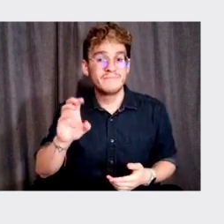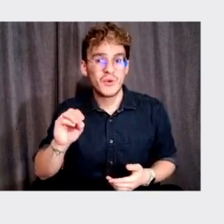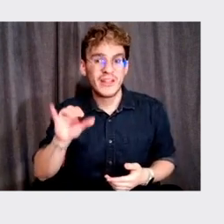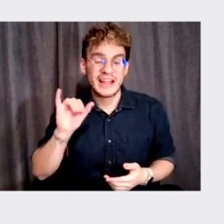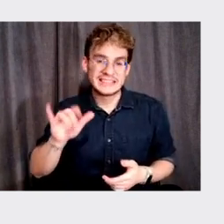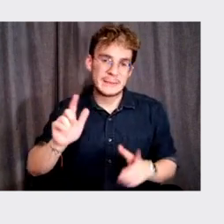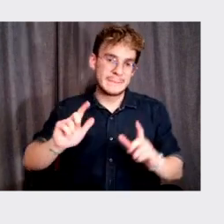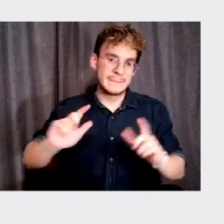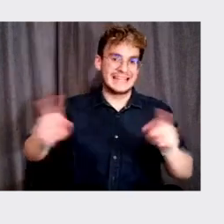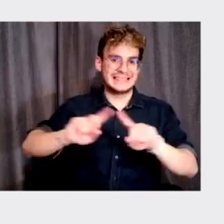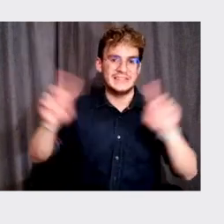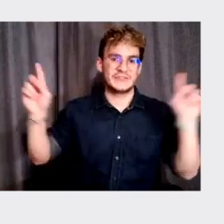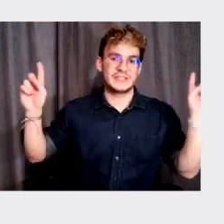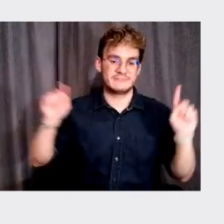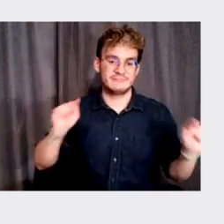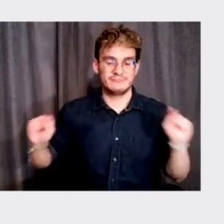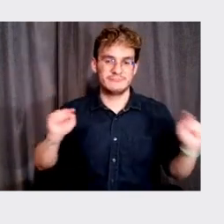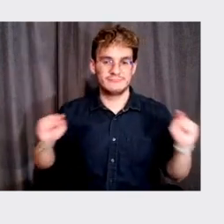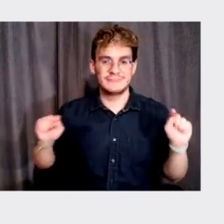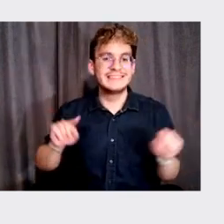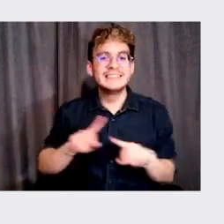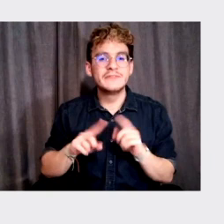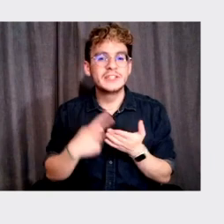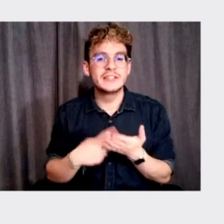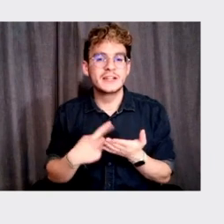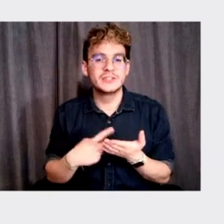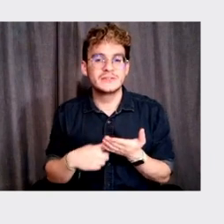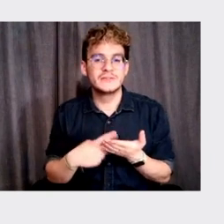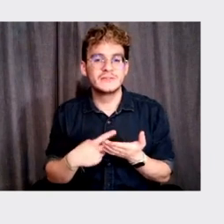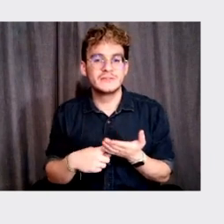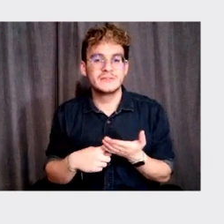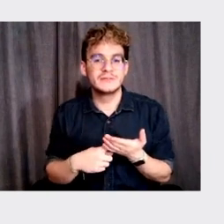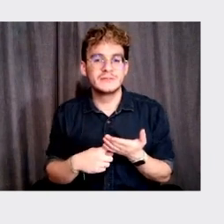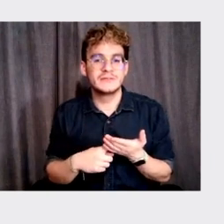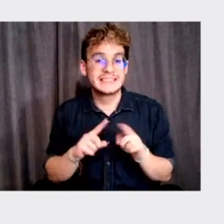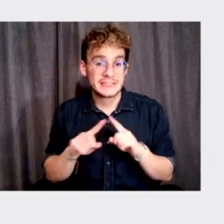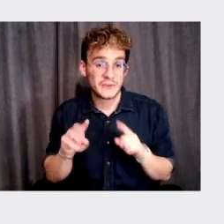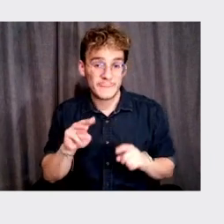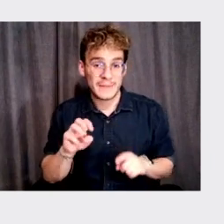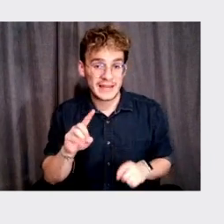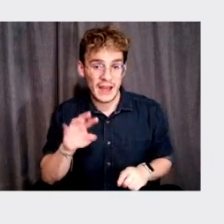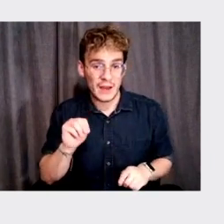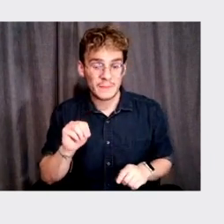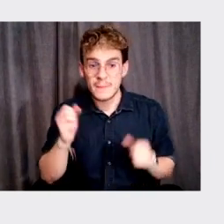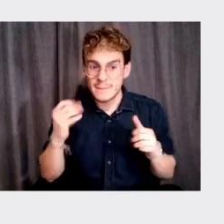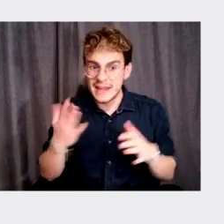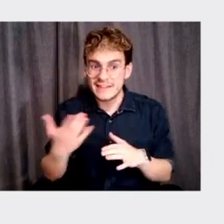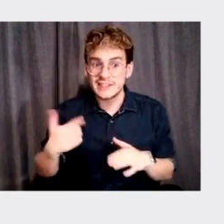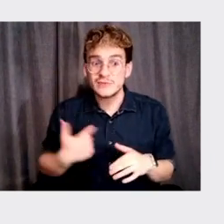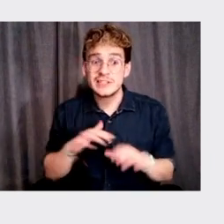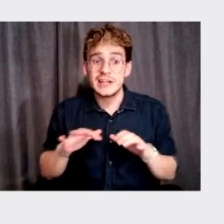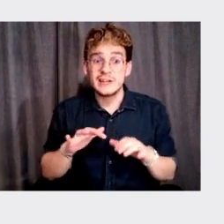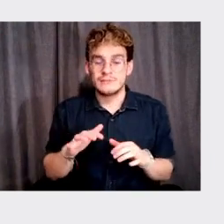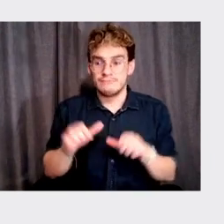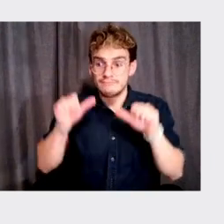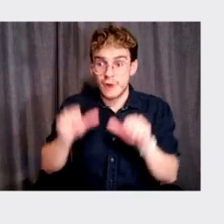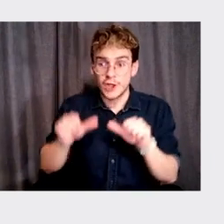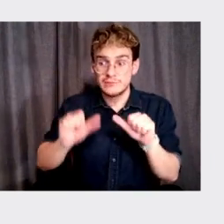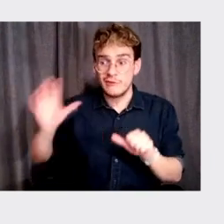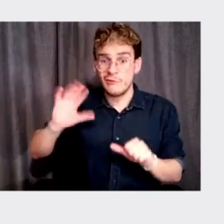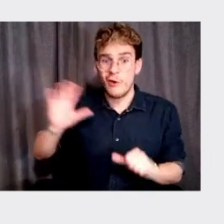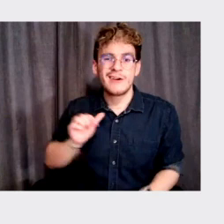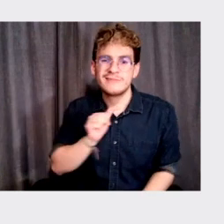the biggest difference, right? It's a different discussion because it's a completely different medium. A lot of the things that we did were not possible before